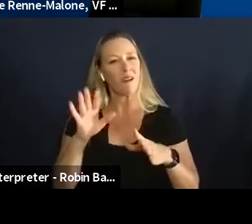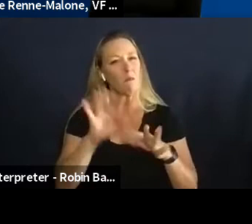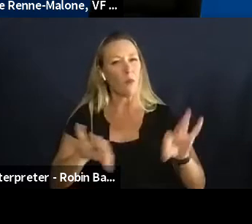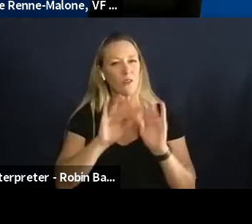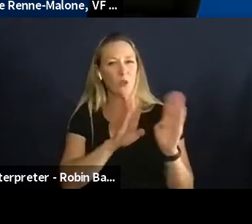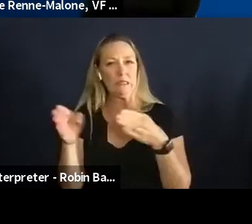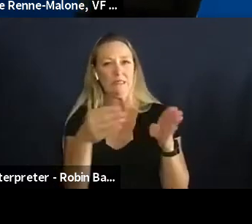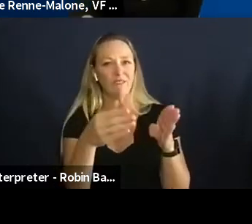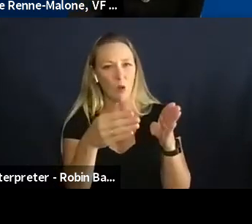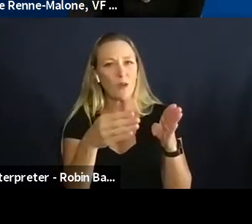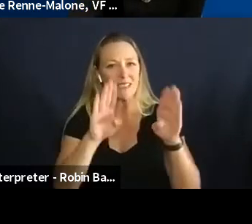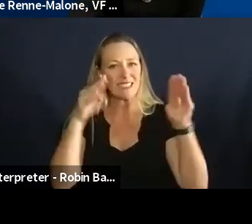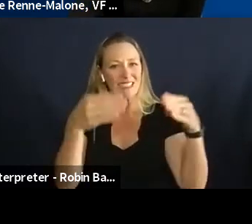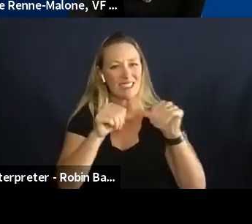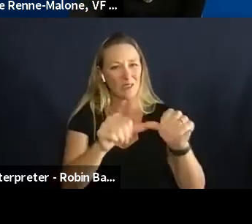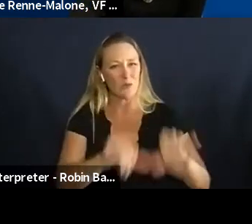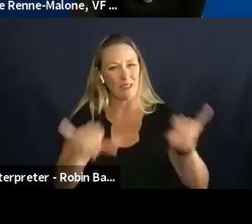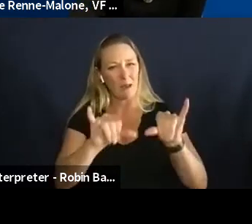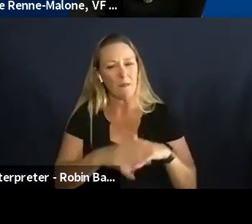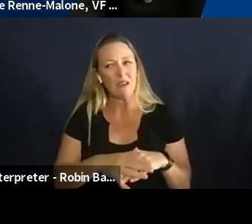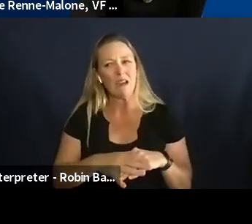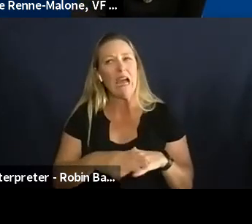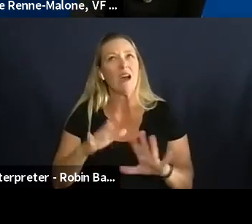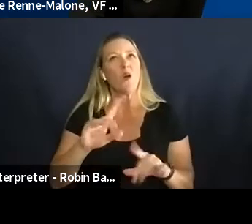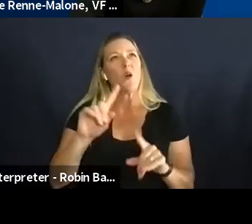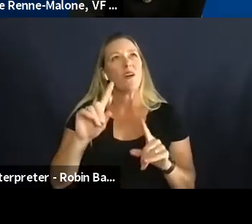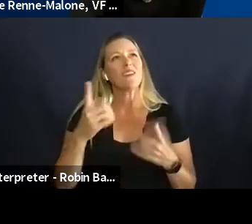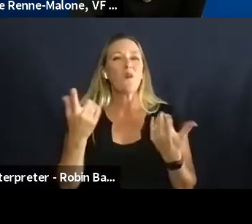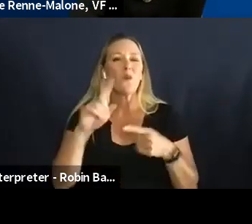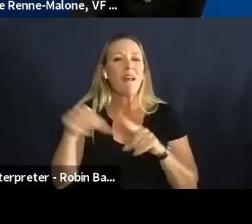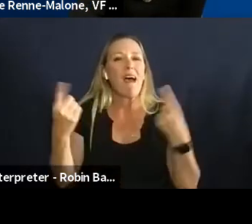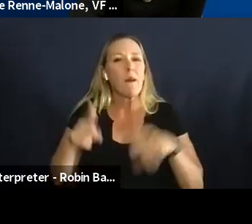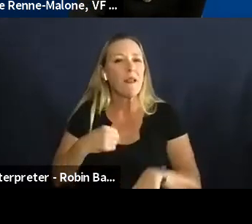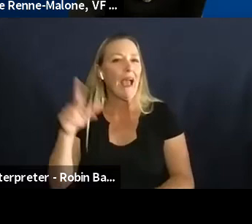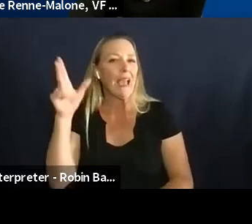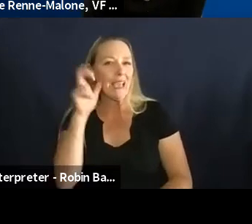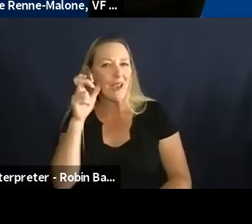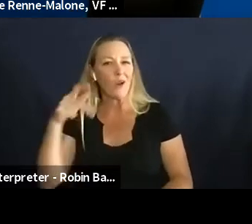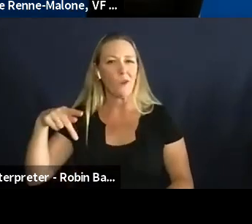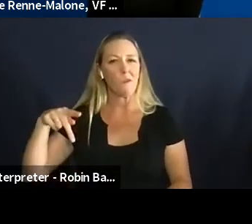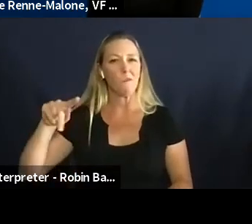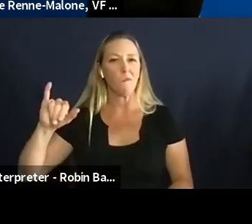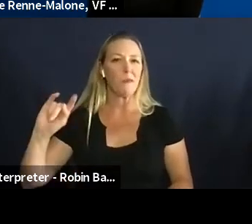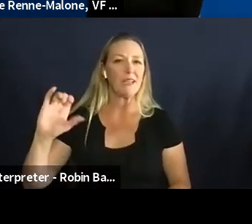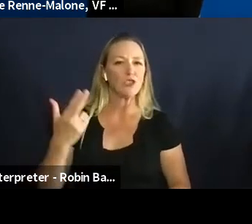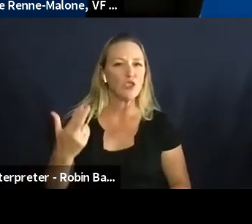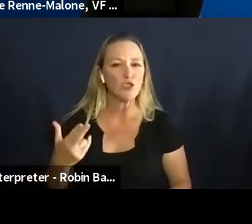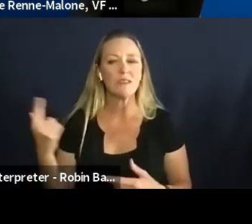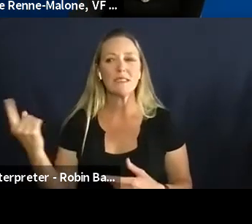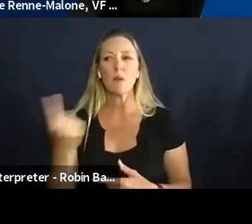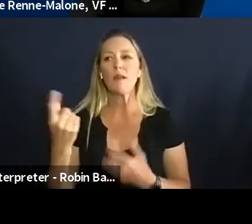i do find when i when i hear pitches is that um you know you have uh